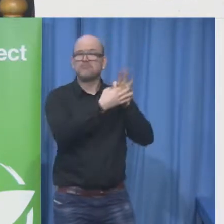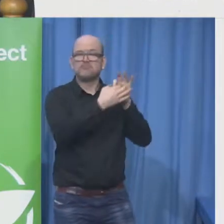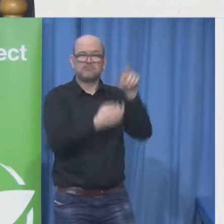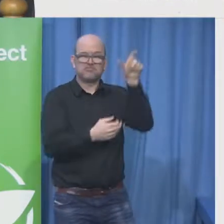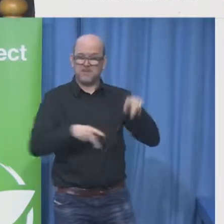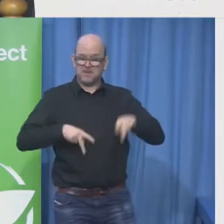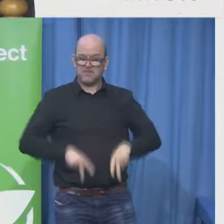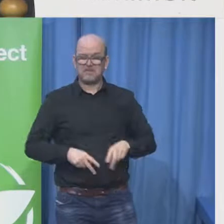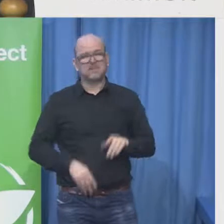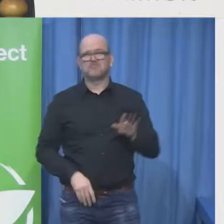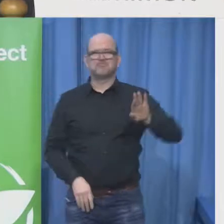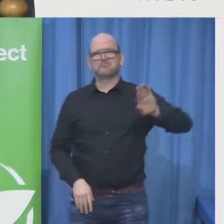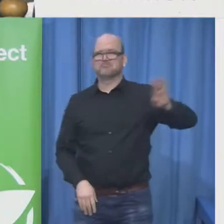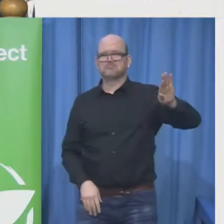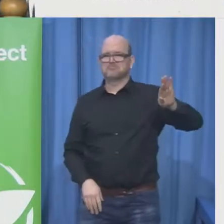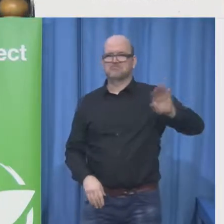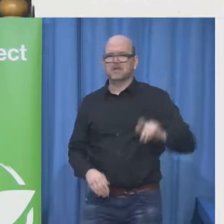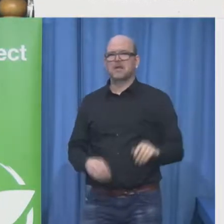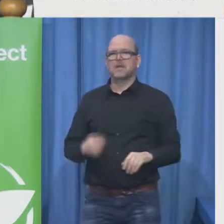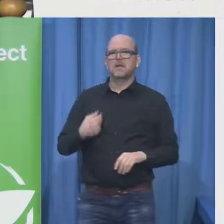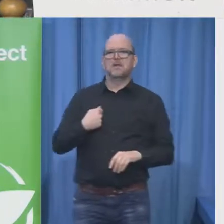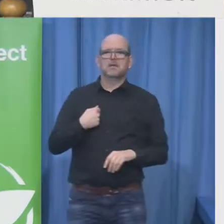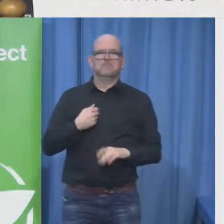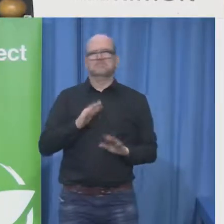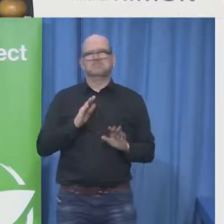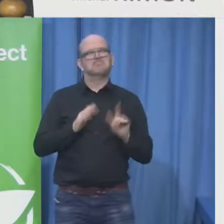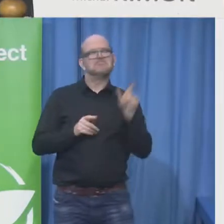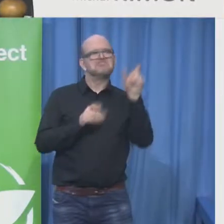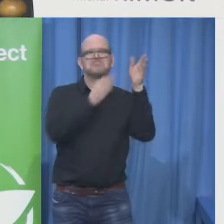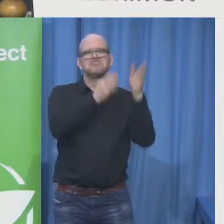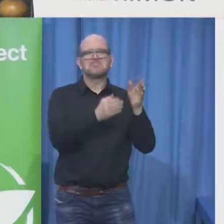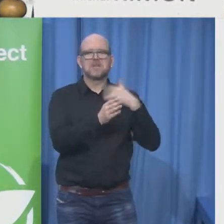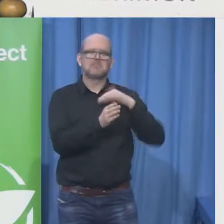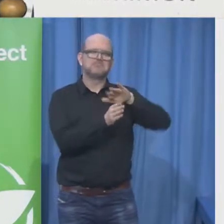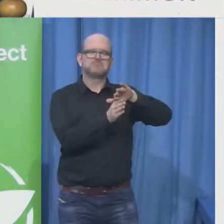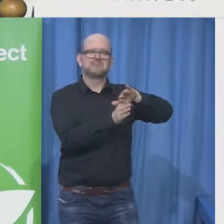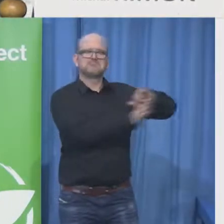there this one okay so bear with me again overnight